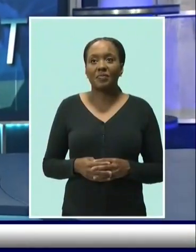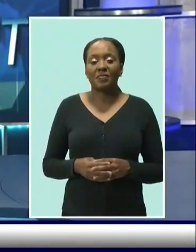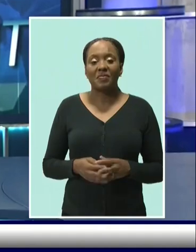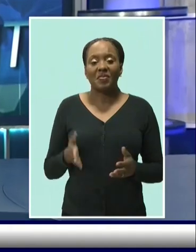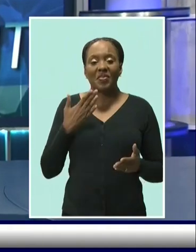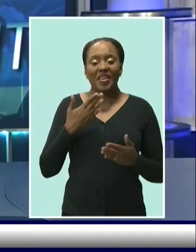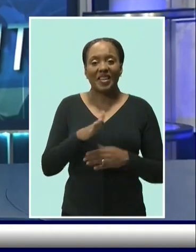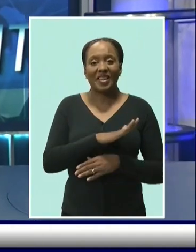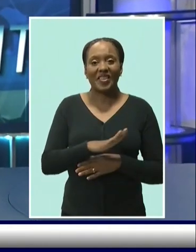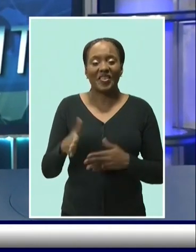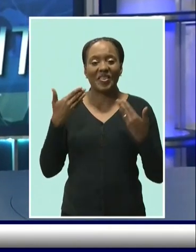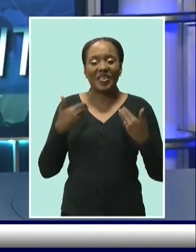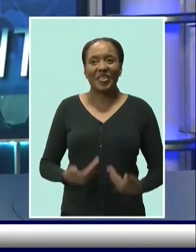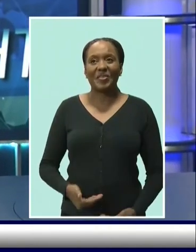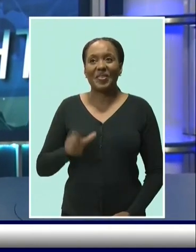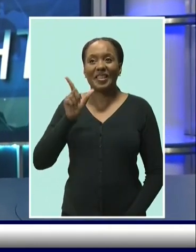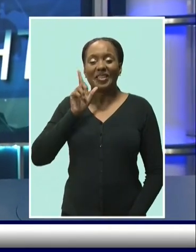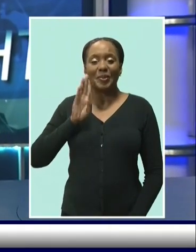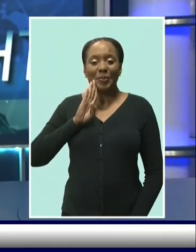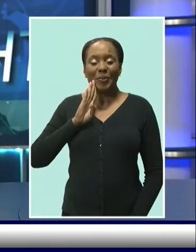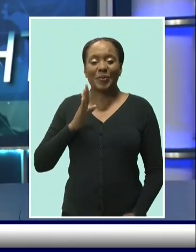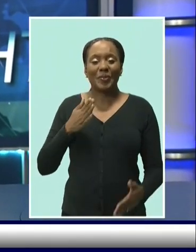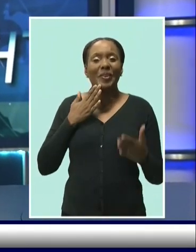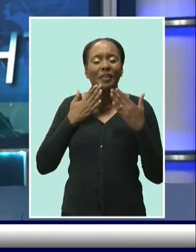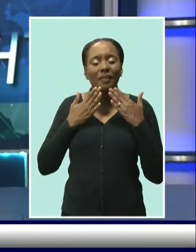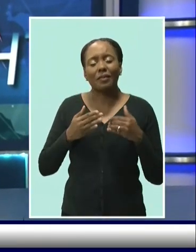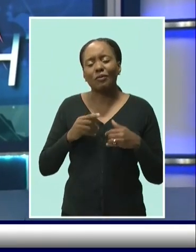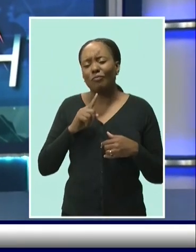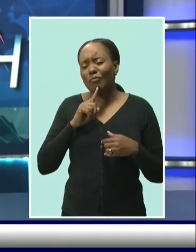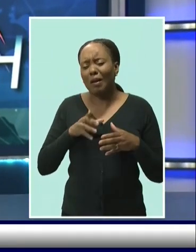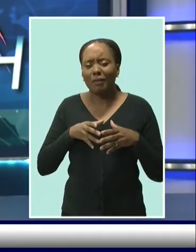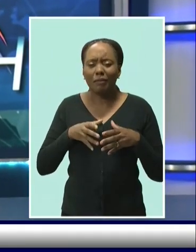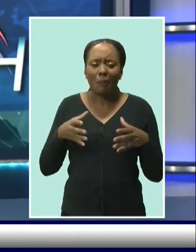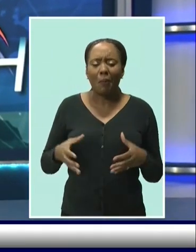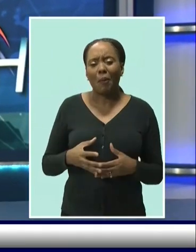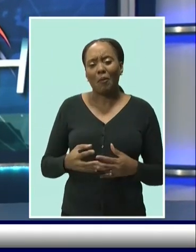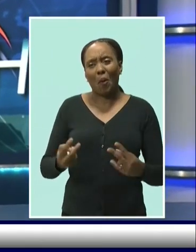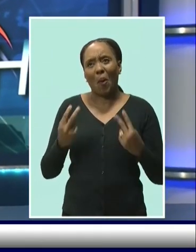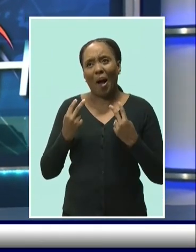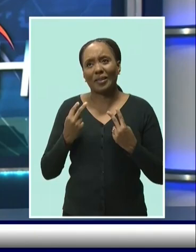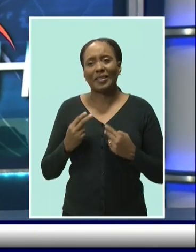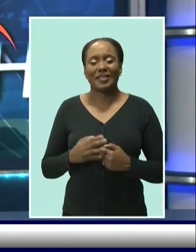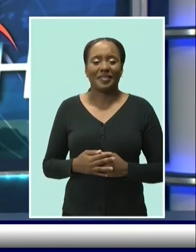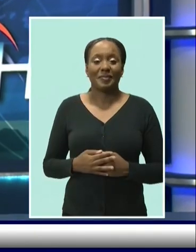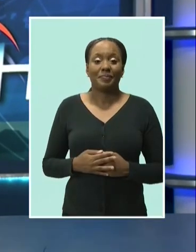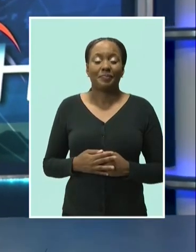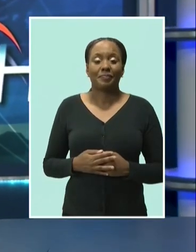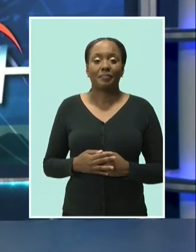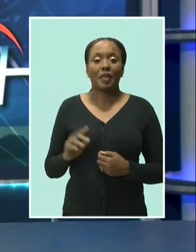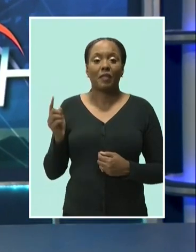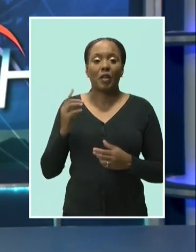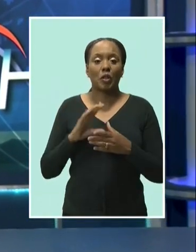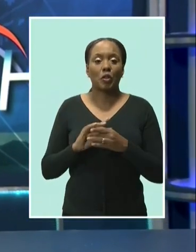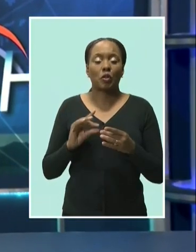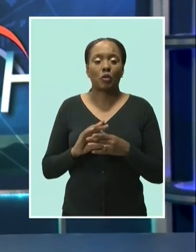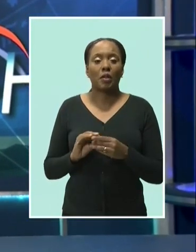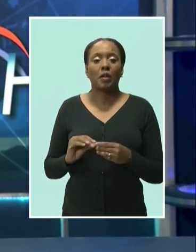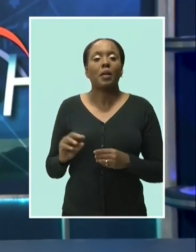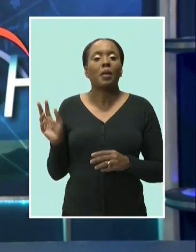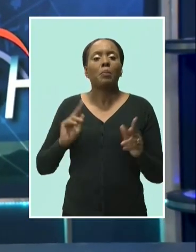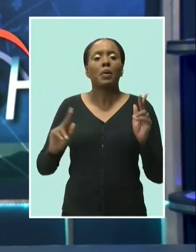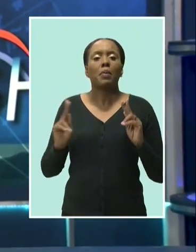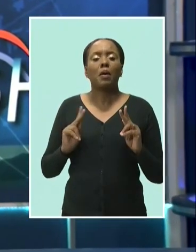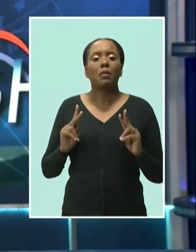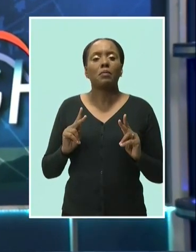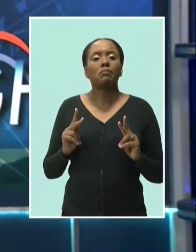Very good evening to you. I'm Lisa Broom. Thank you so much for joining us. In our top story tonight, COVID-19 stigmatization is